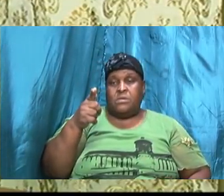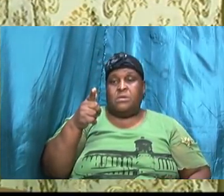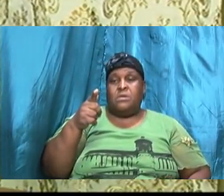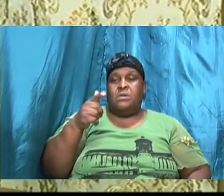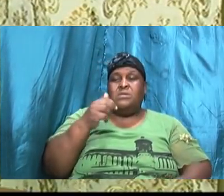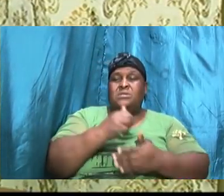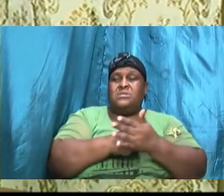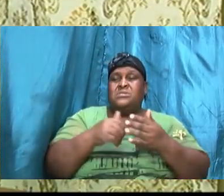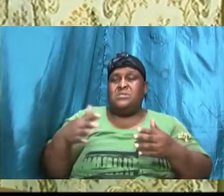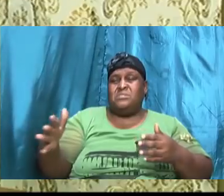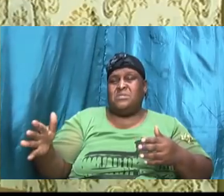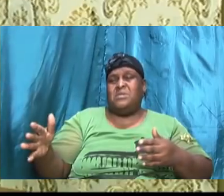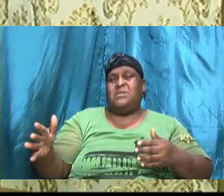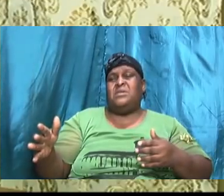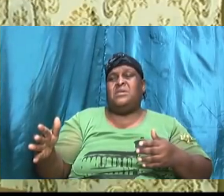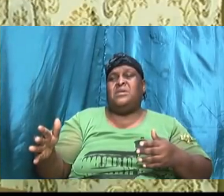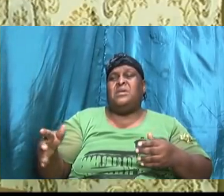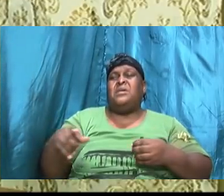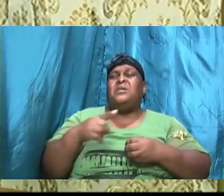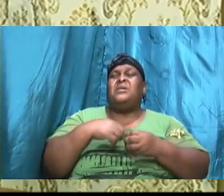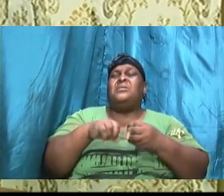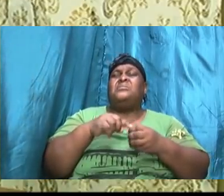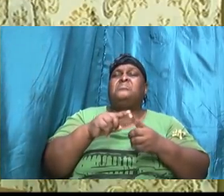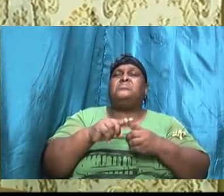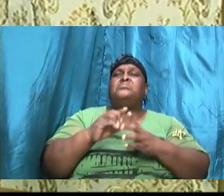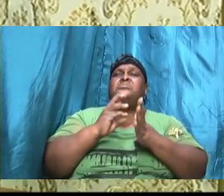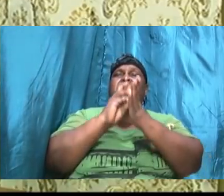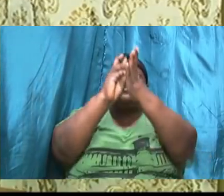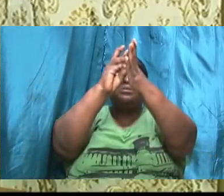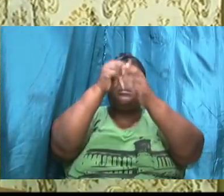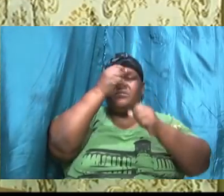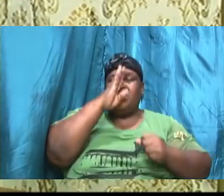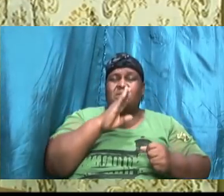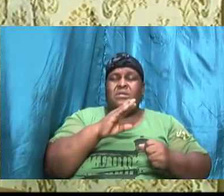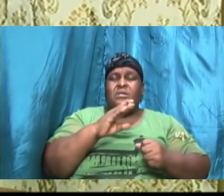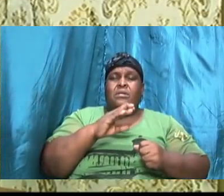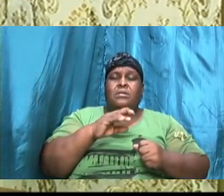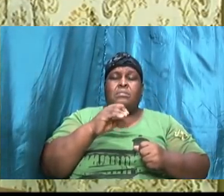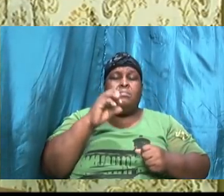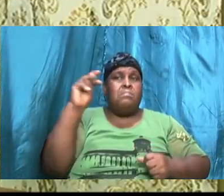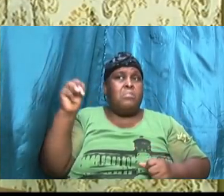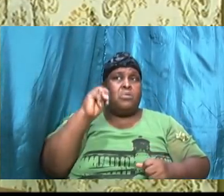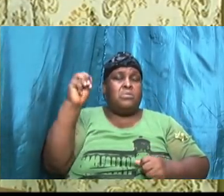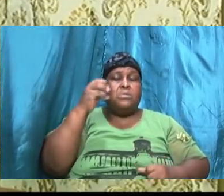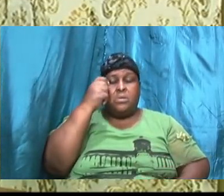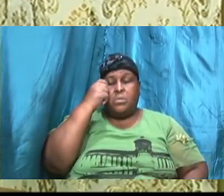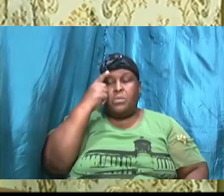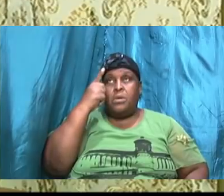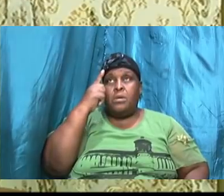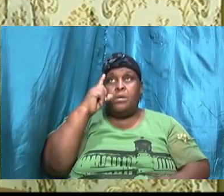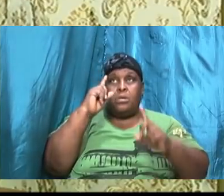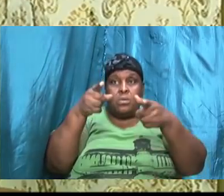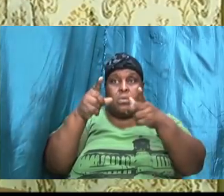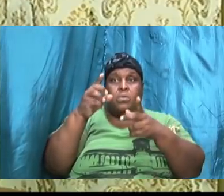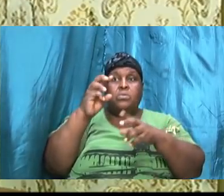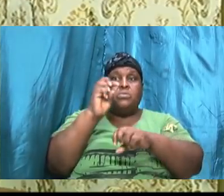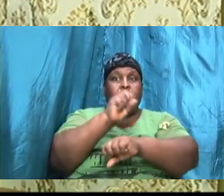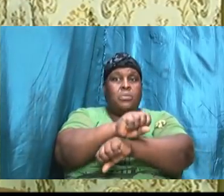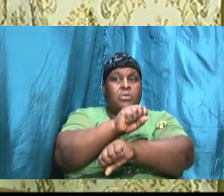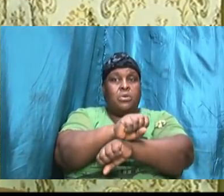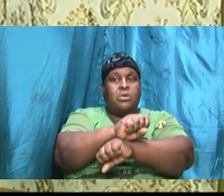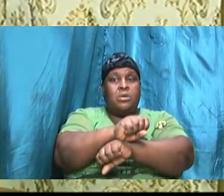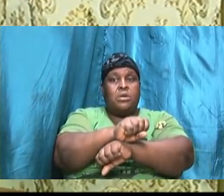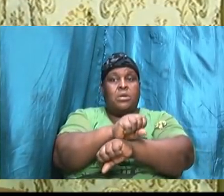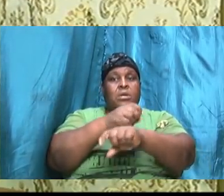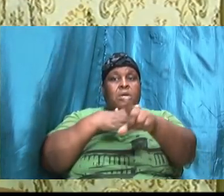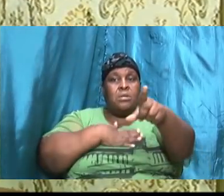something as it pertains to the will of God. Monday when I got up, went to work, my